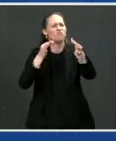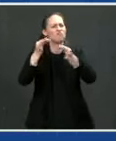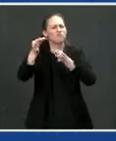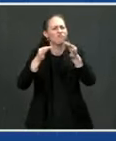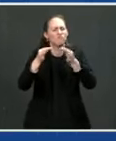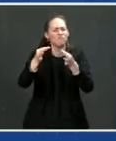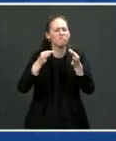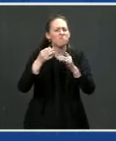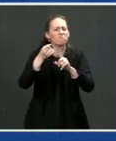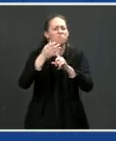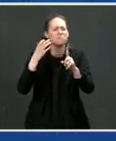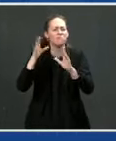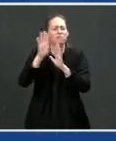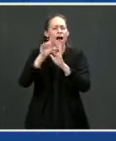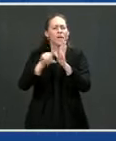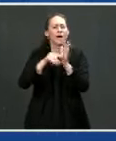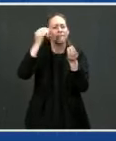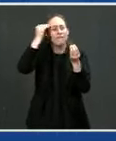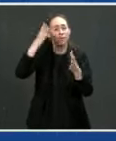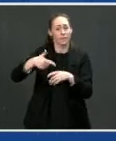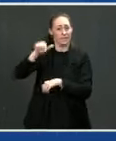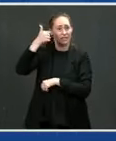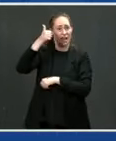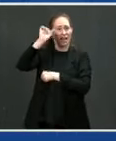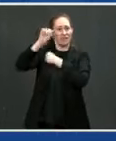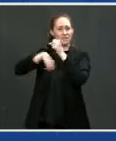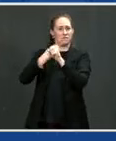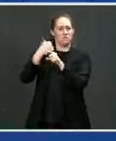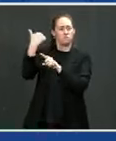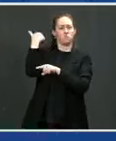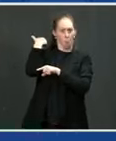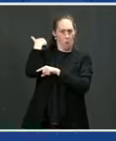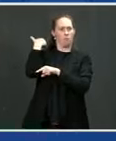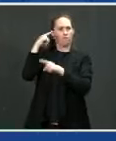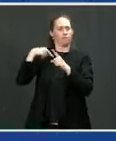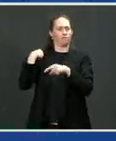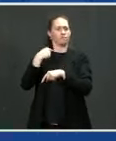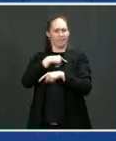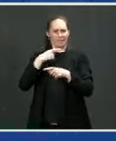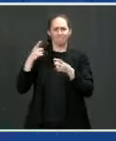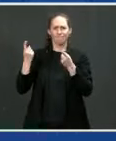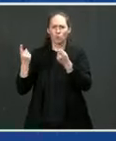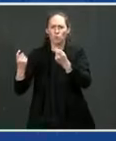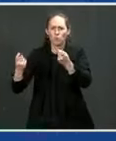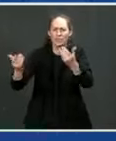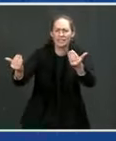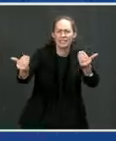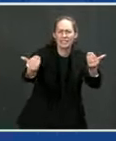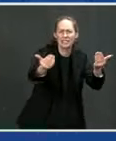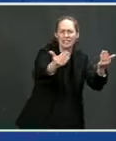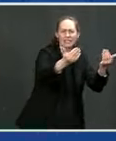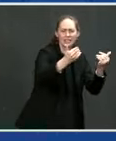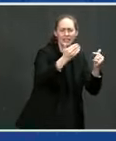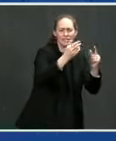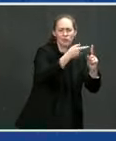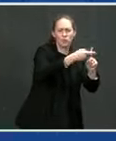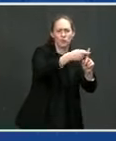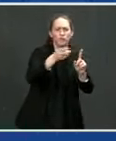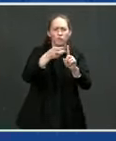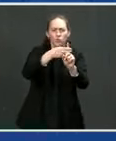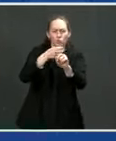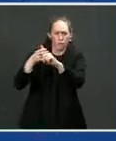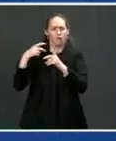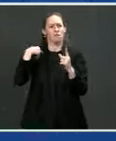Proterra to Greenville. We were trying to build and ensure that we were building a diverse manufacturing economy